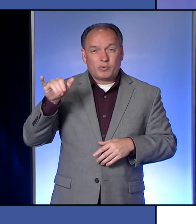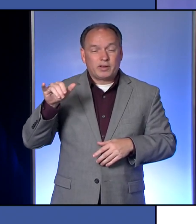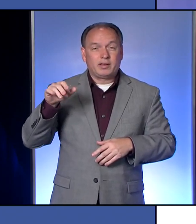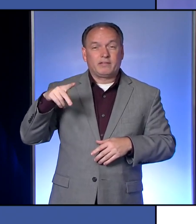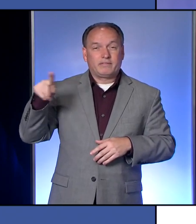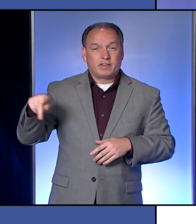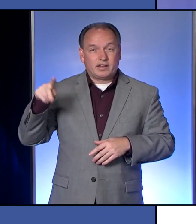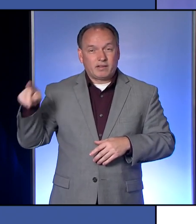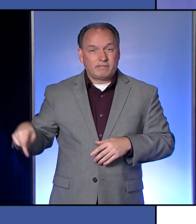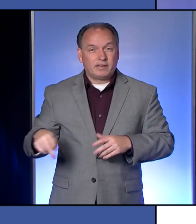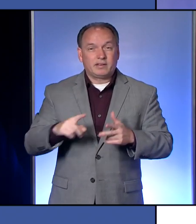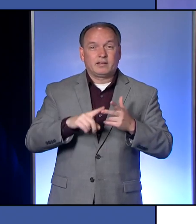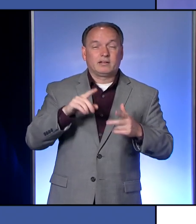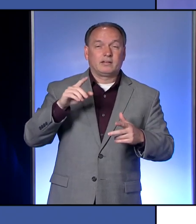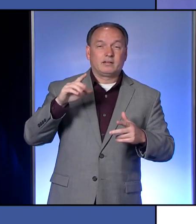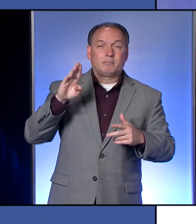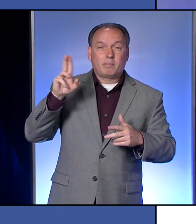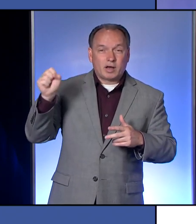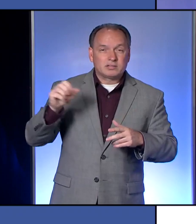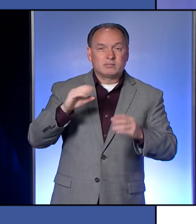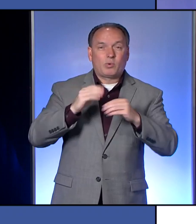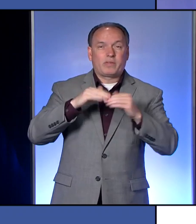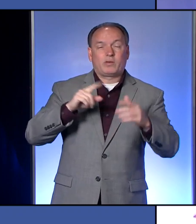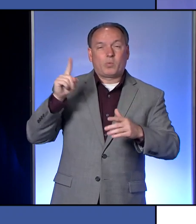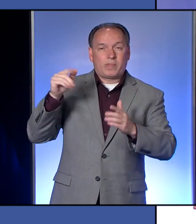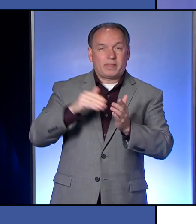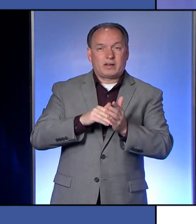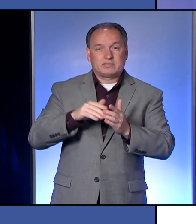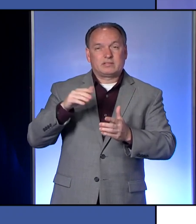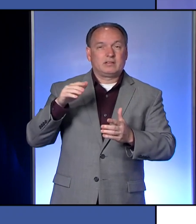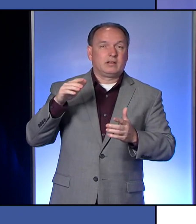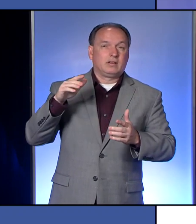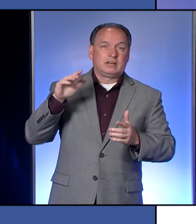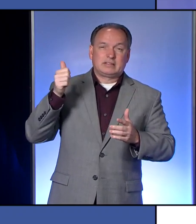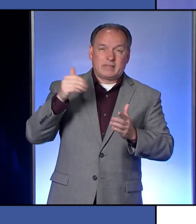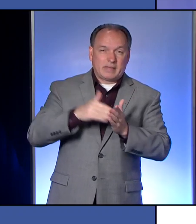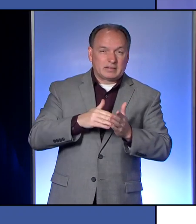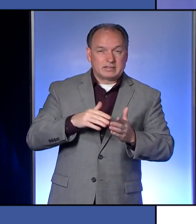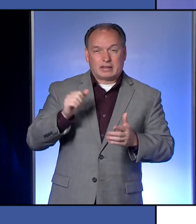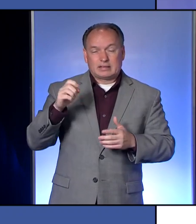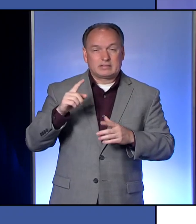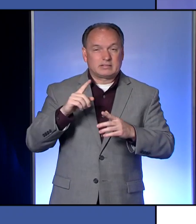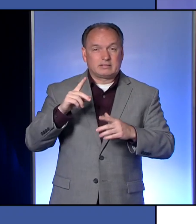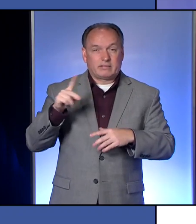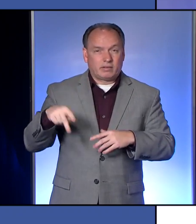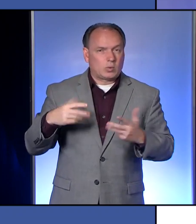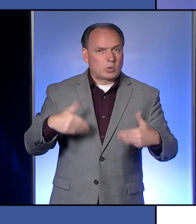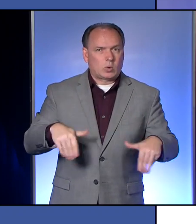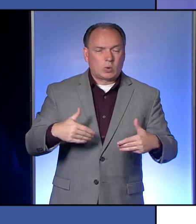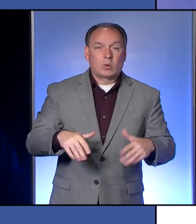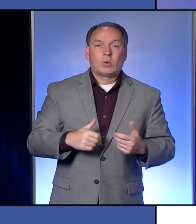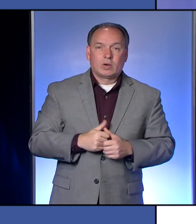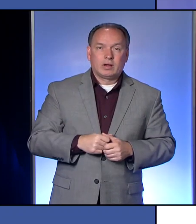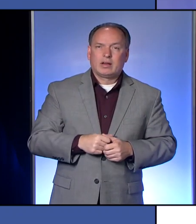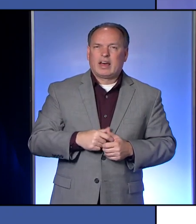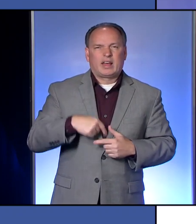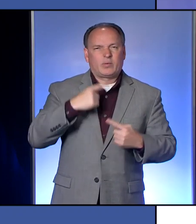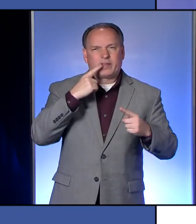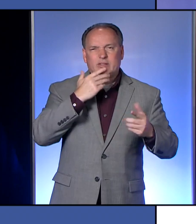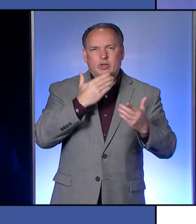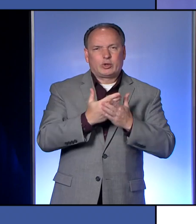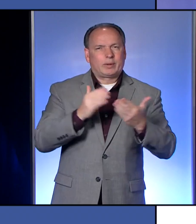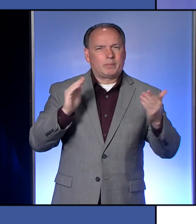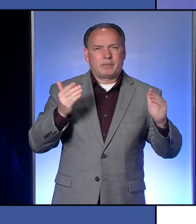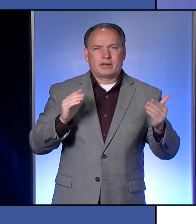those counties that have over 1,000 cases, sometimes over tens of thousands of cases, put Philadelphia in there. I don't think it's a